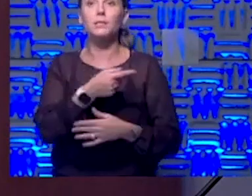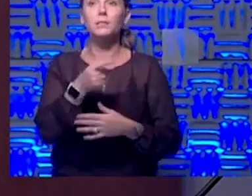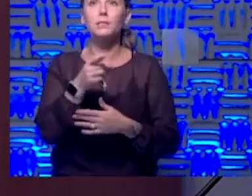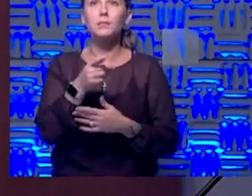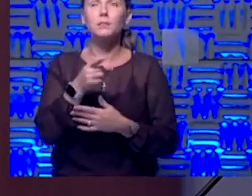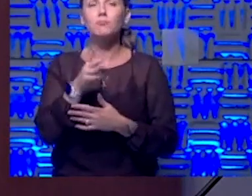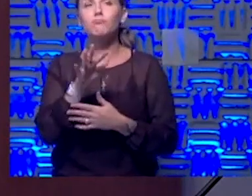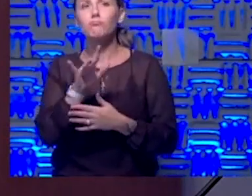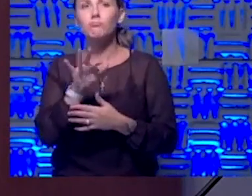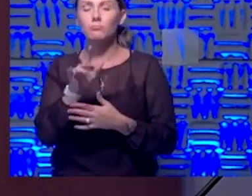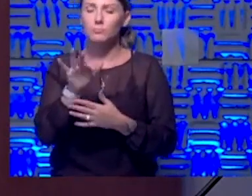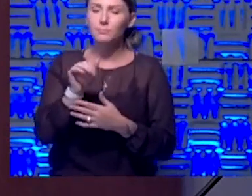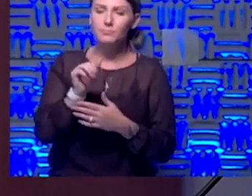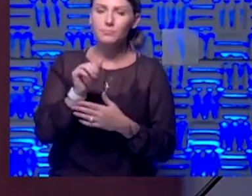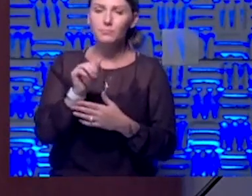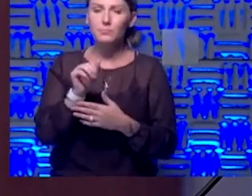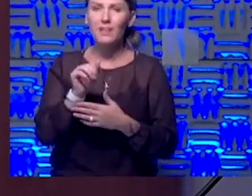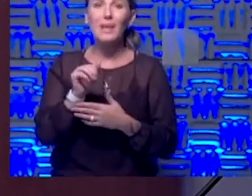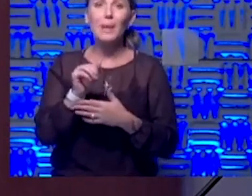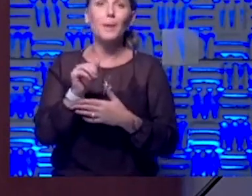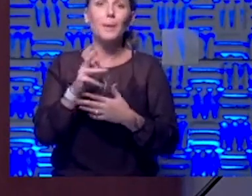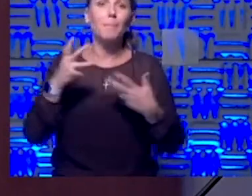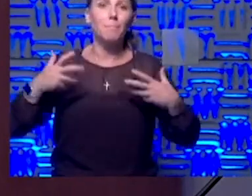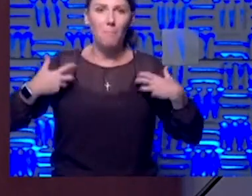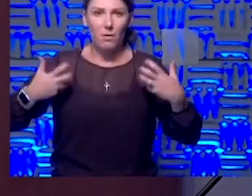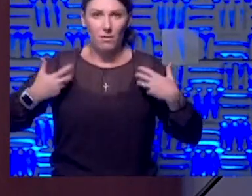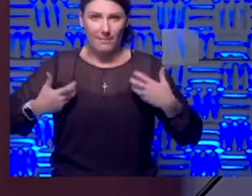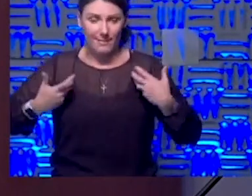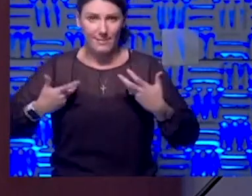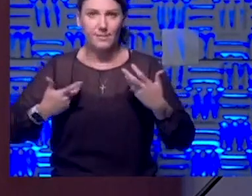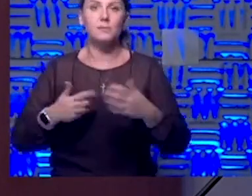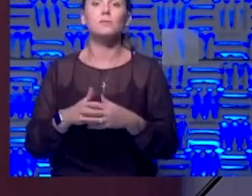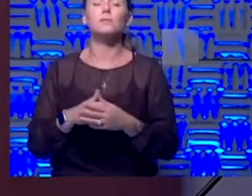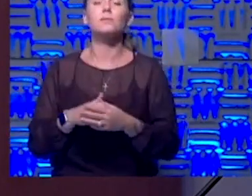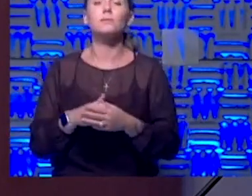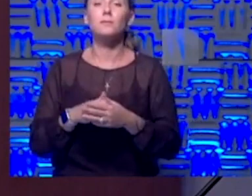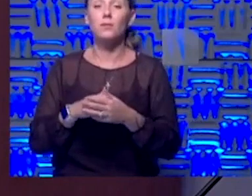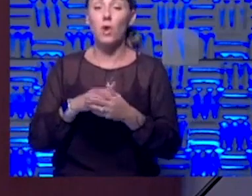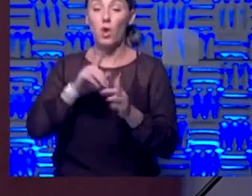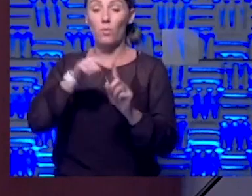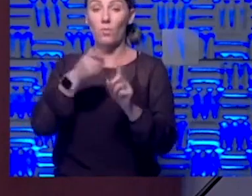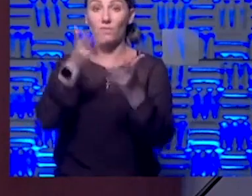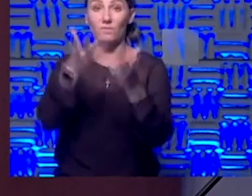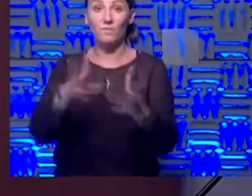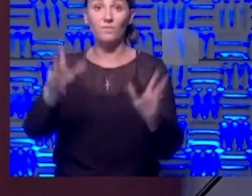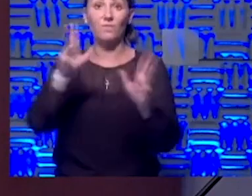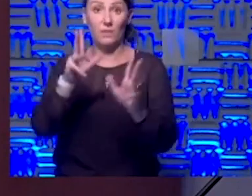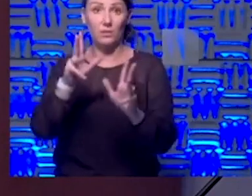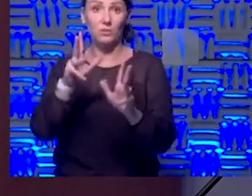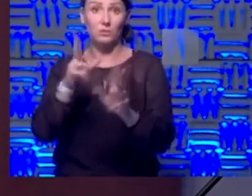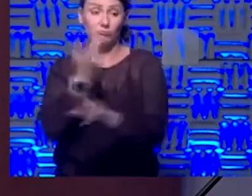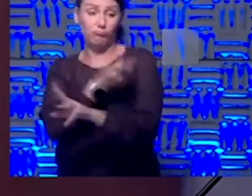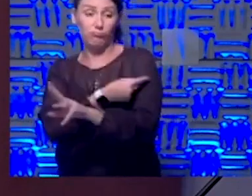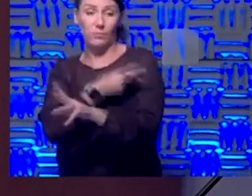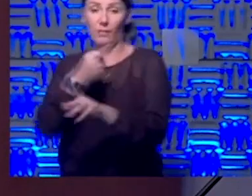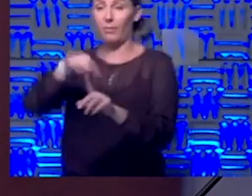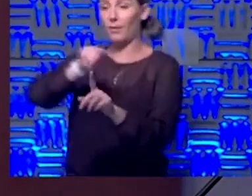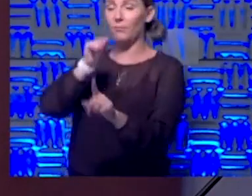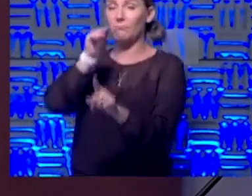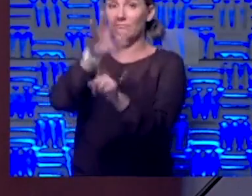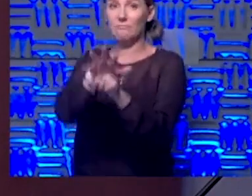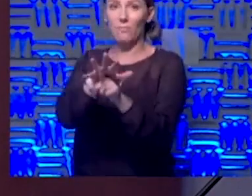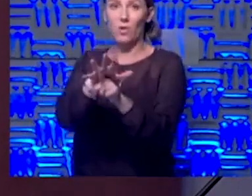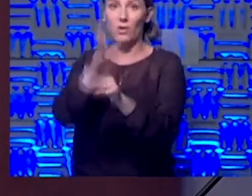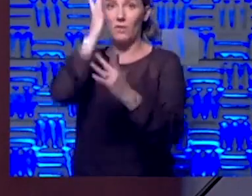that Rhesus monkeys. And after they immunized, they were exposed to the virus and it protected